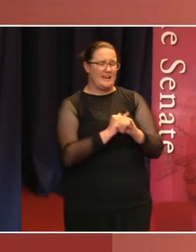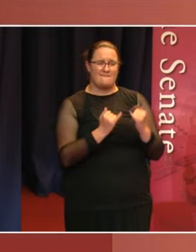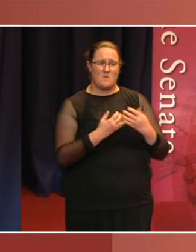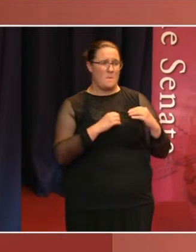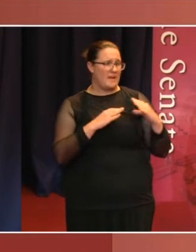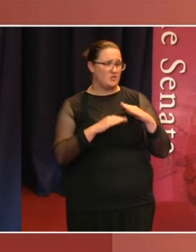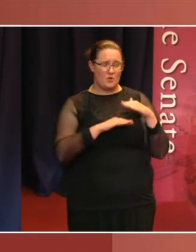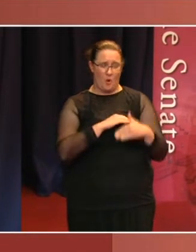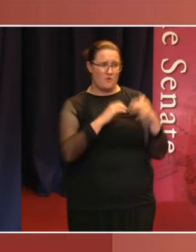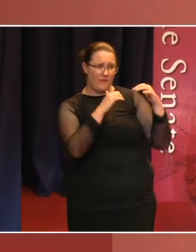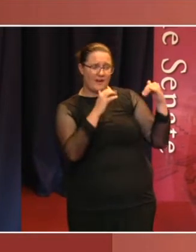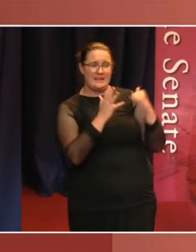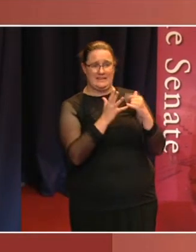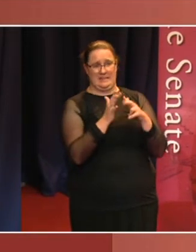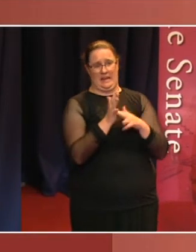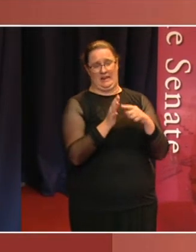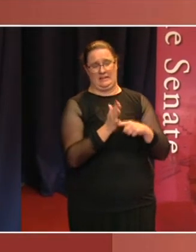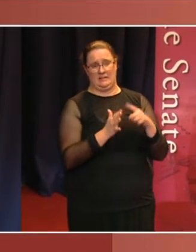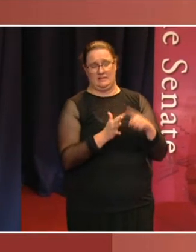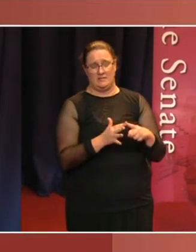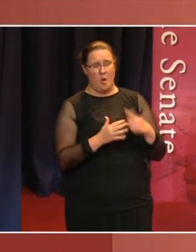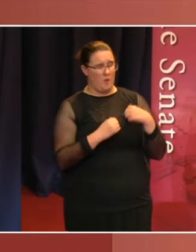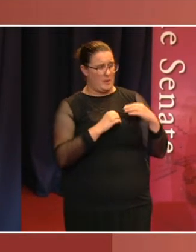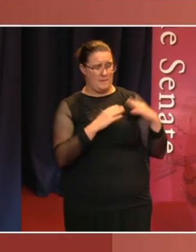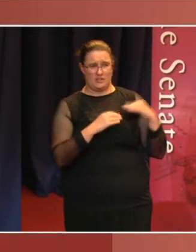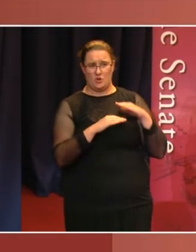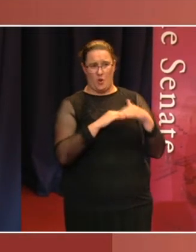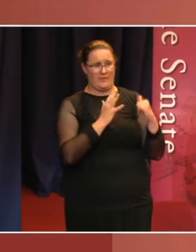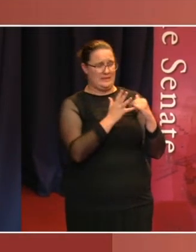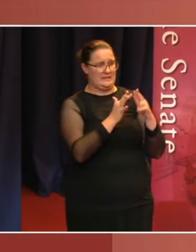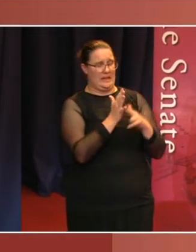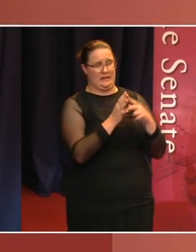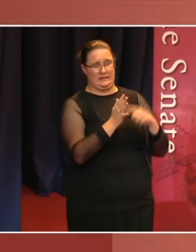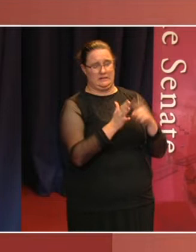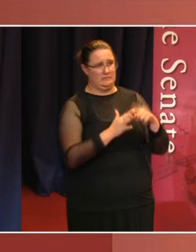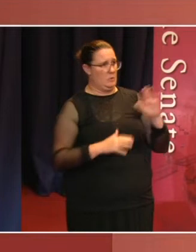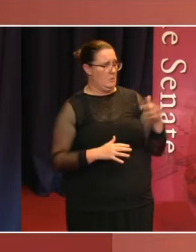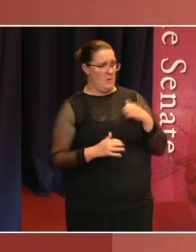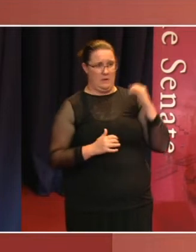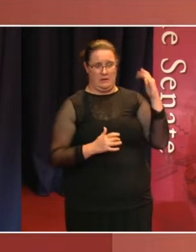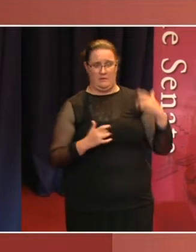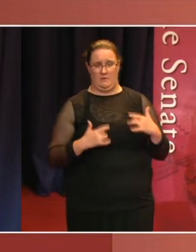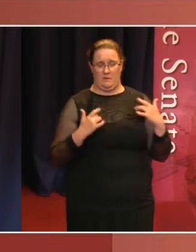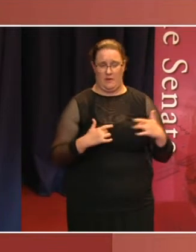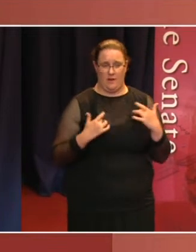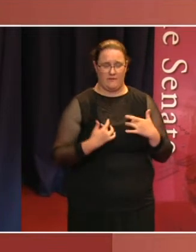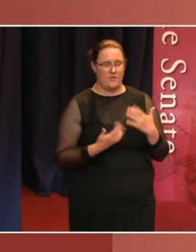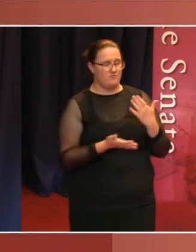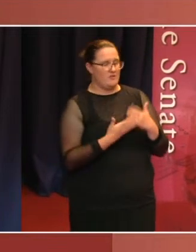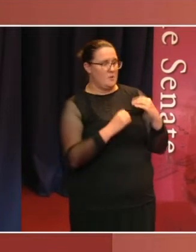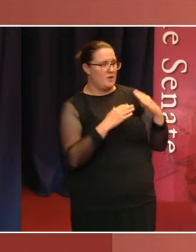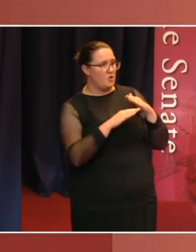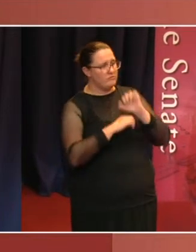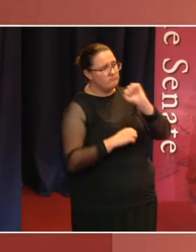Senate most of my adult life. I've taken that passion for the Senate, its workings, its power, its